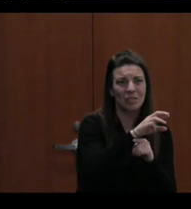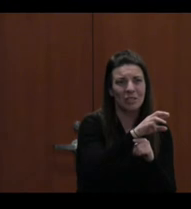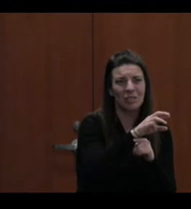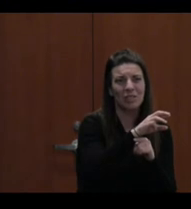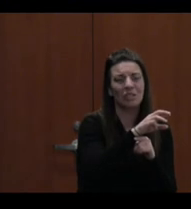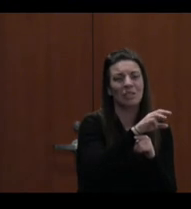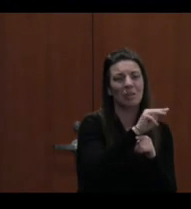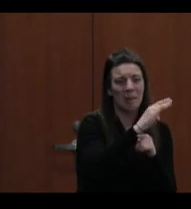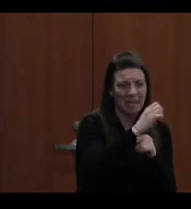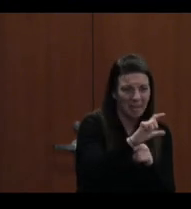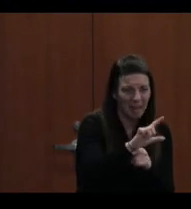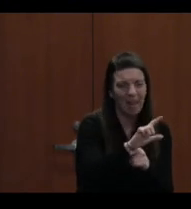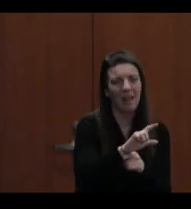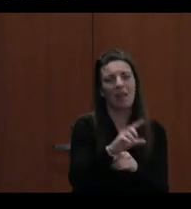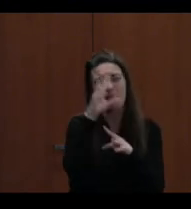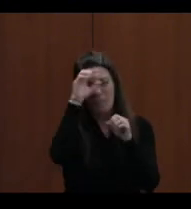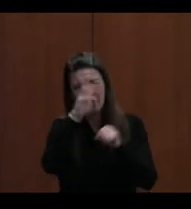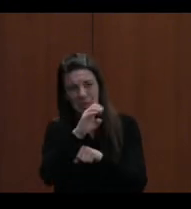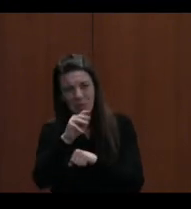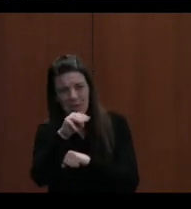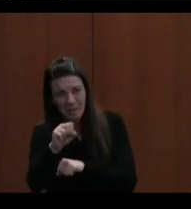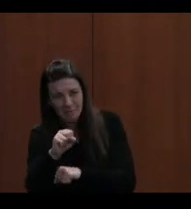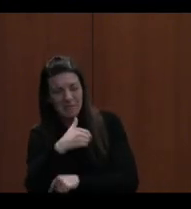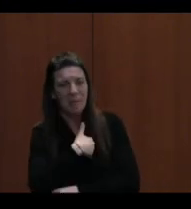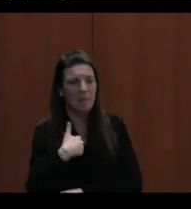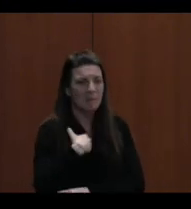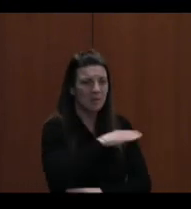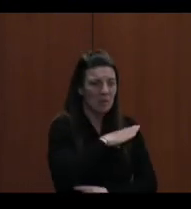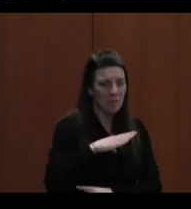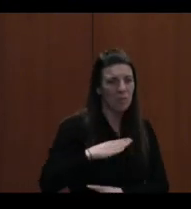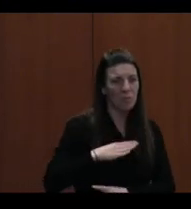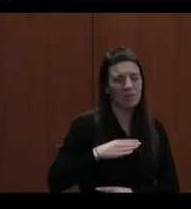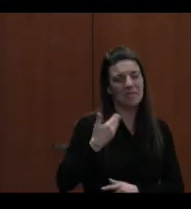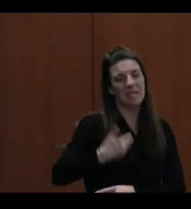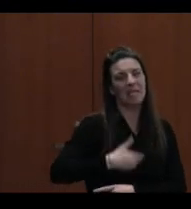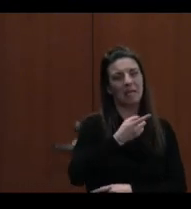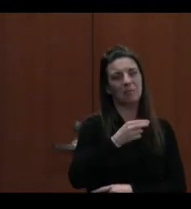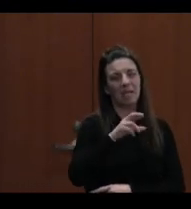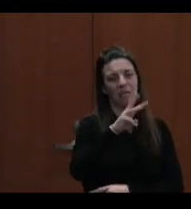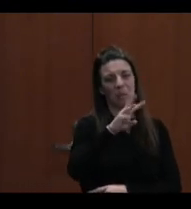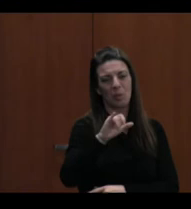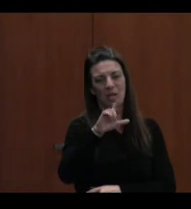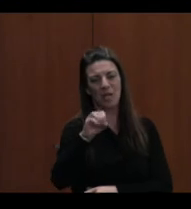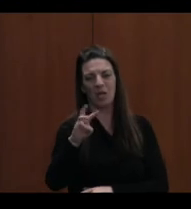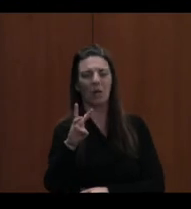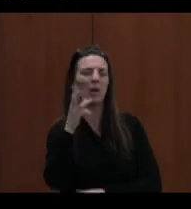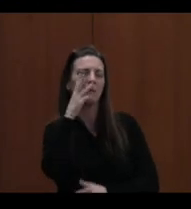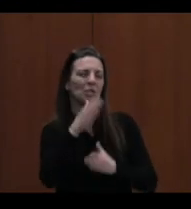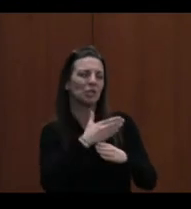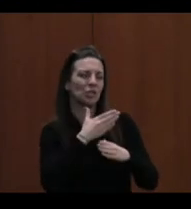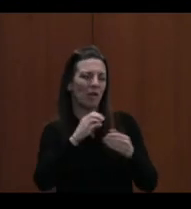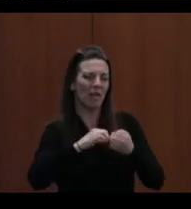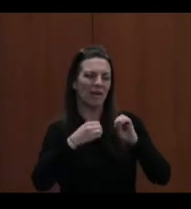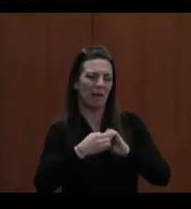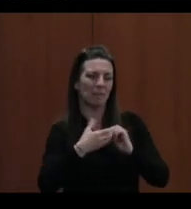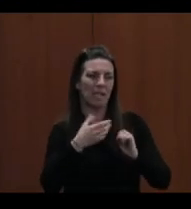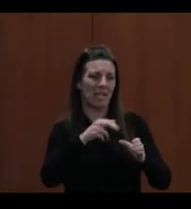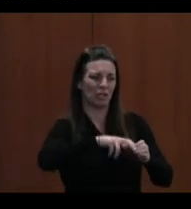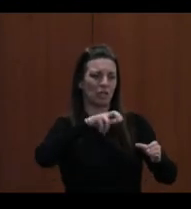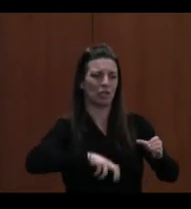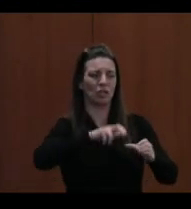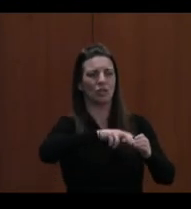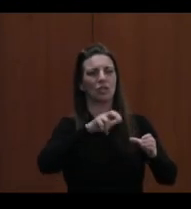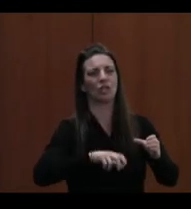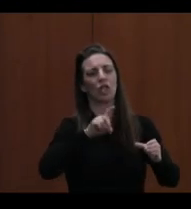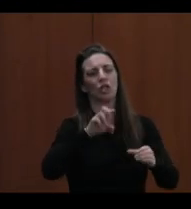Dr. Michael. And tonight I am going to share a little bit about cohort graduation and dropout rates. So when we look at